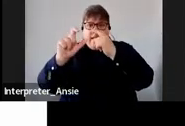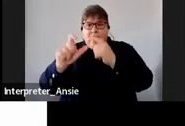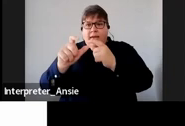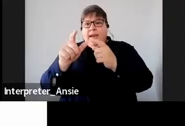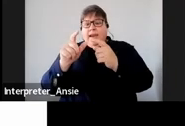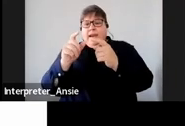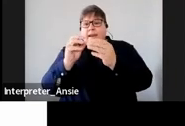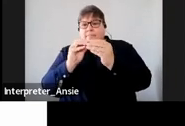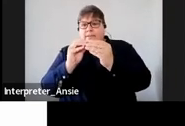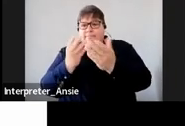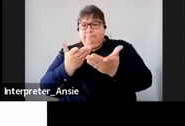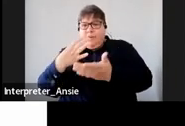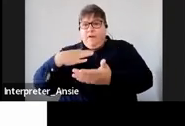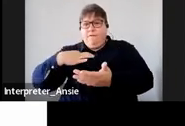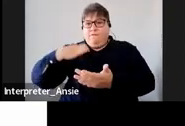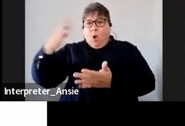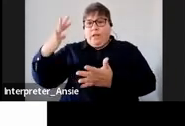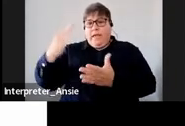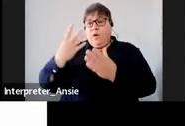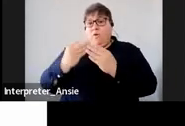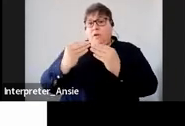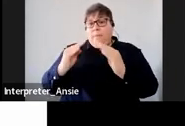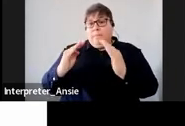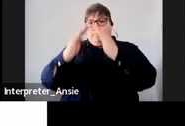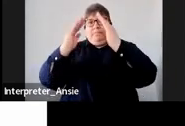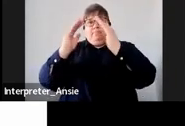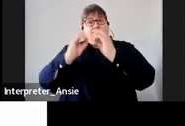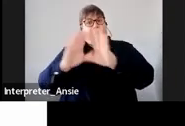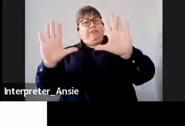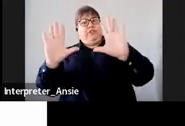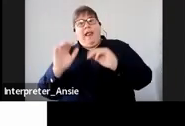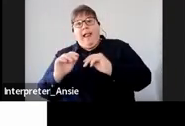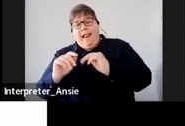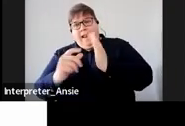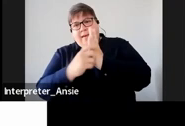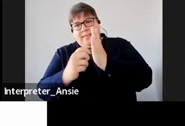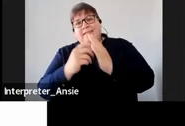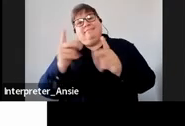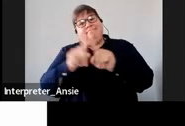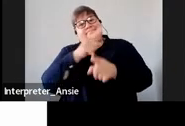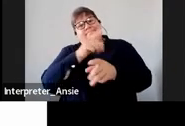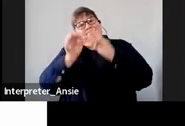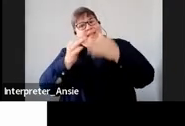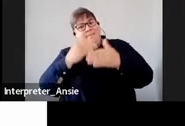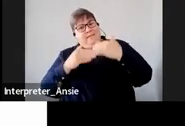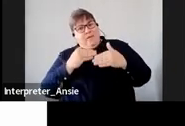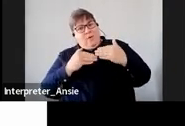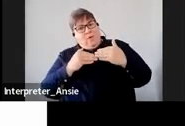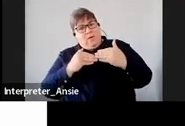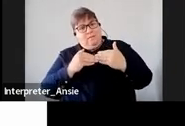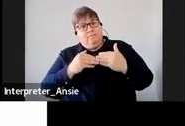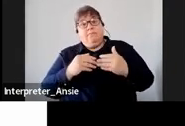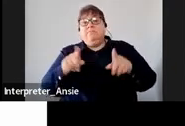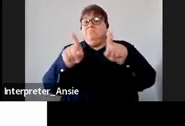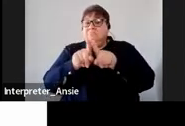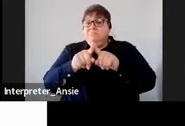third voluntary provisional tax as was explained by my colleague earlier on but as I've already said